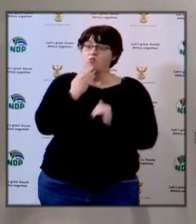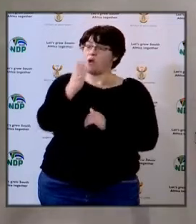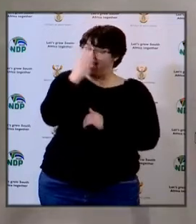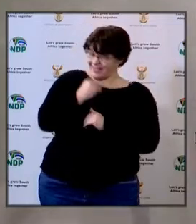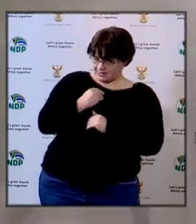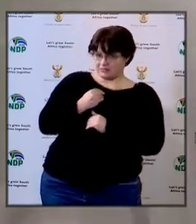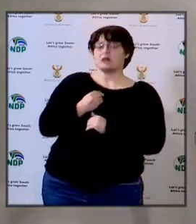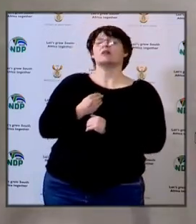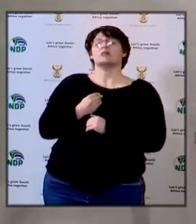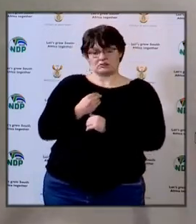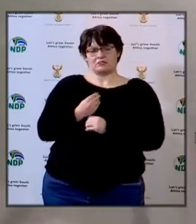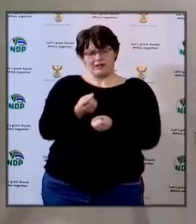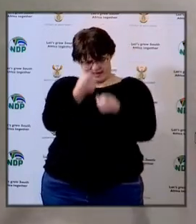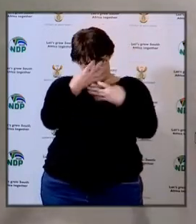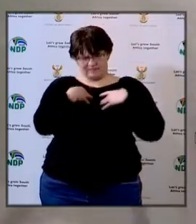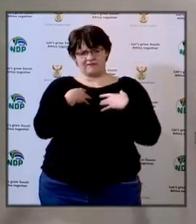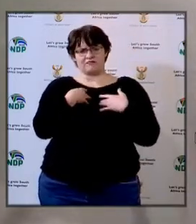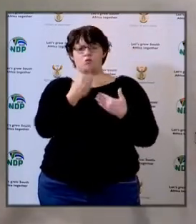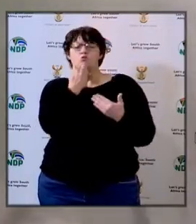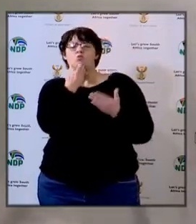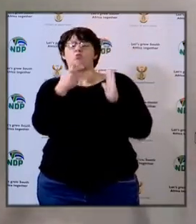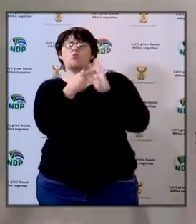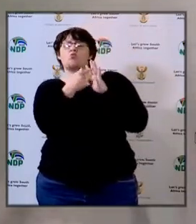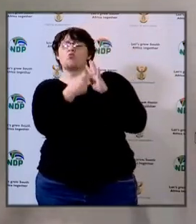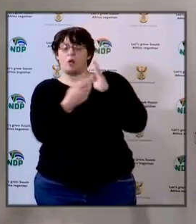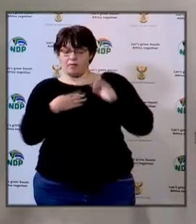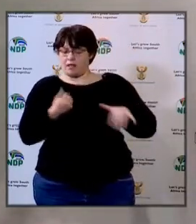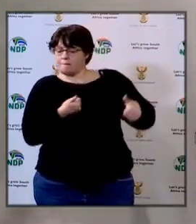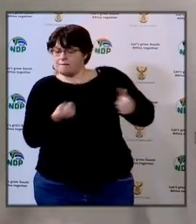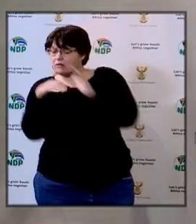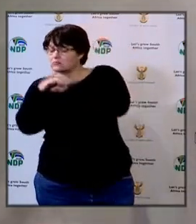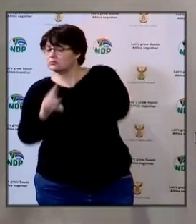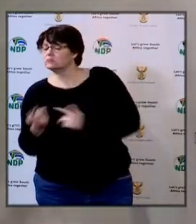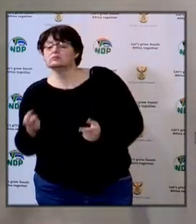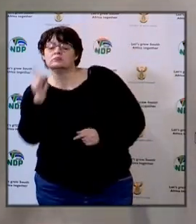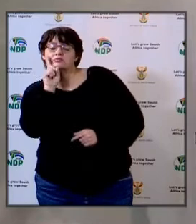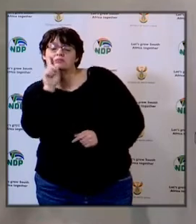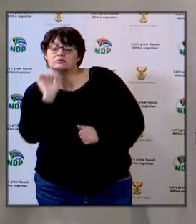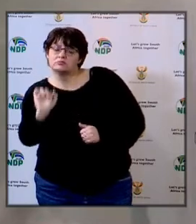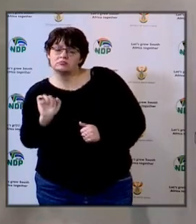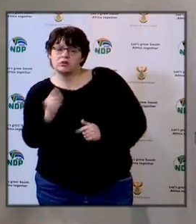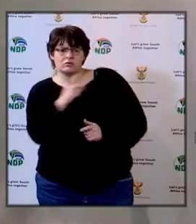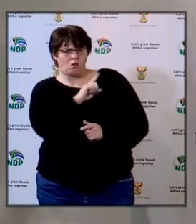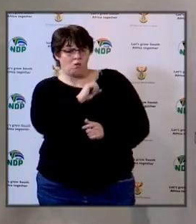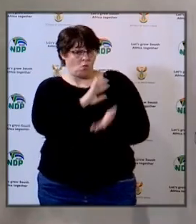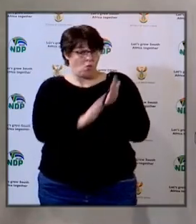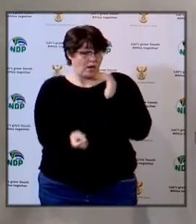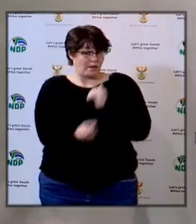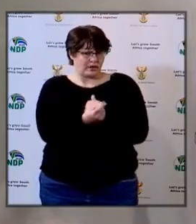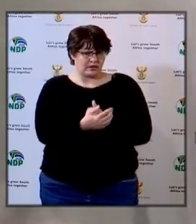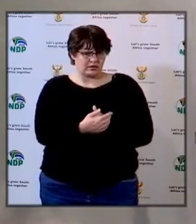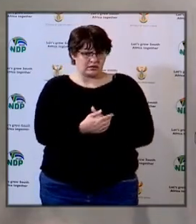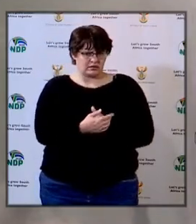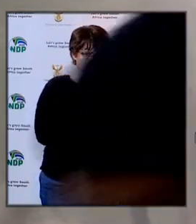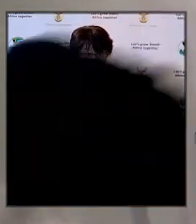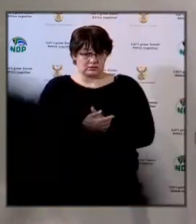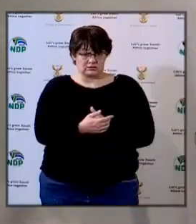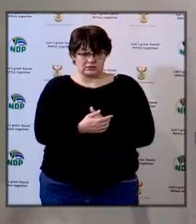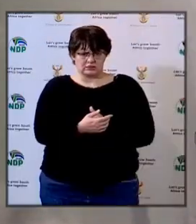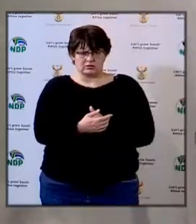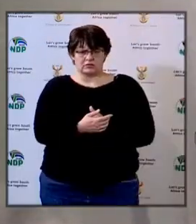questions to give us facts so we can go back and actually go to schools to go and check what is happening